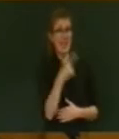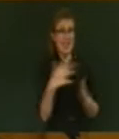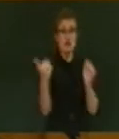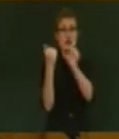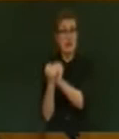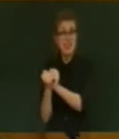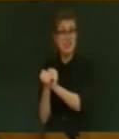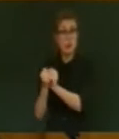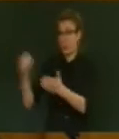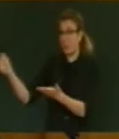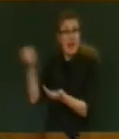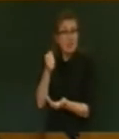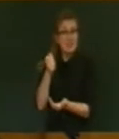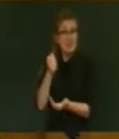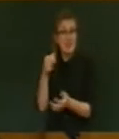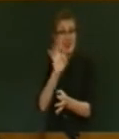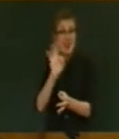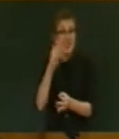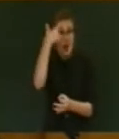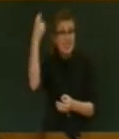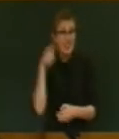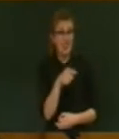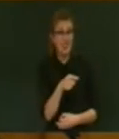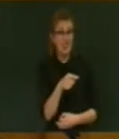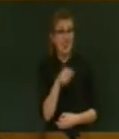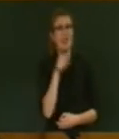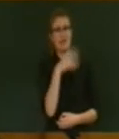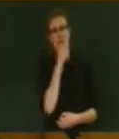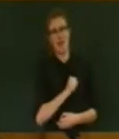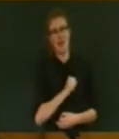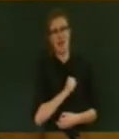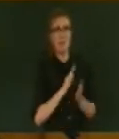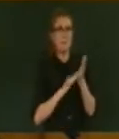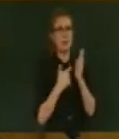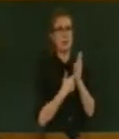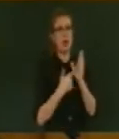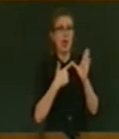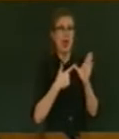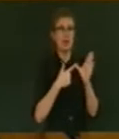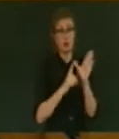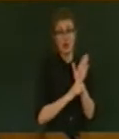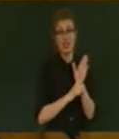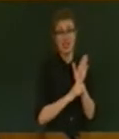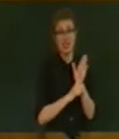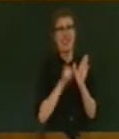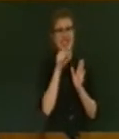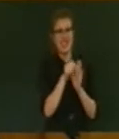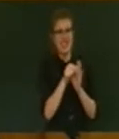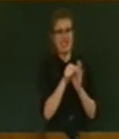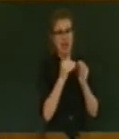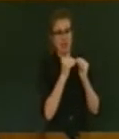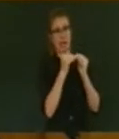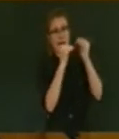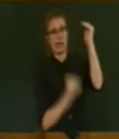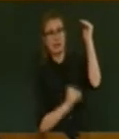idea. Mr Speaker, this man, Mr Andrew Little, is like one of the least favoured candidates or